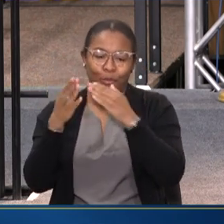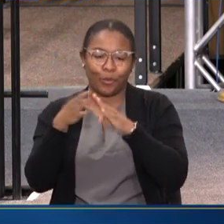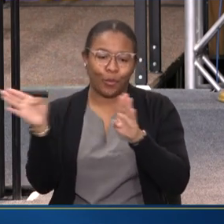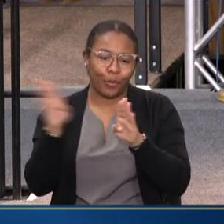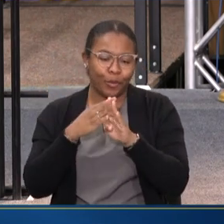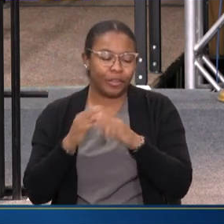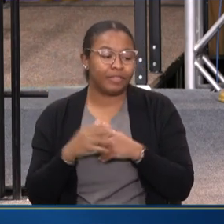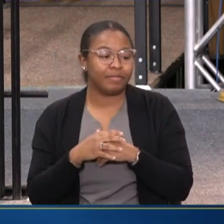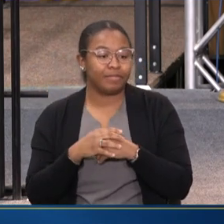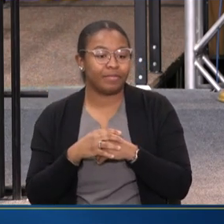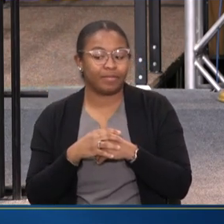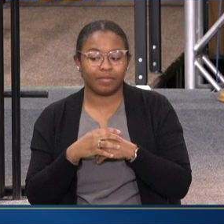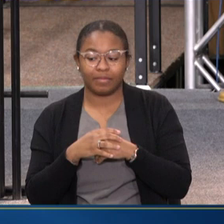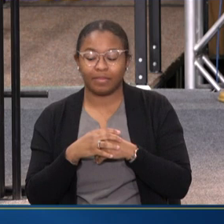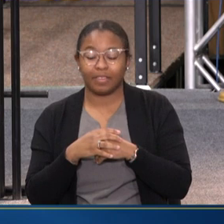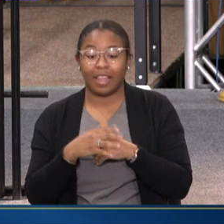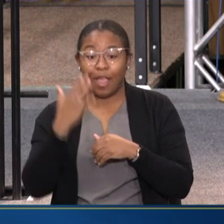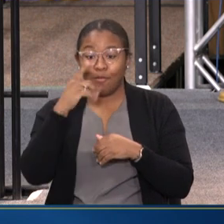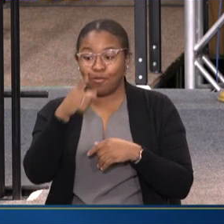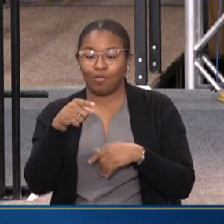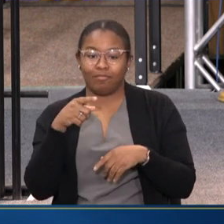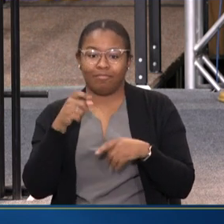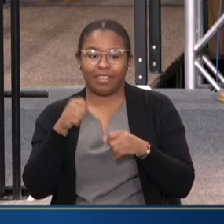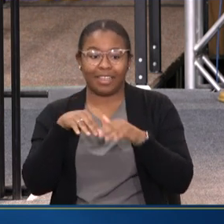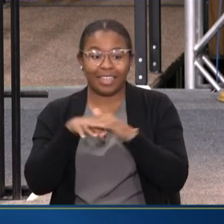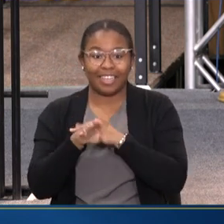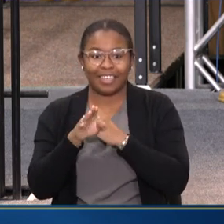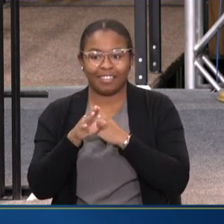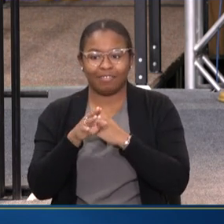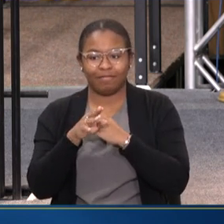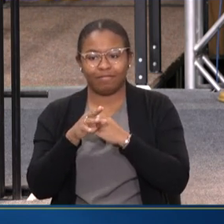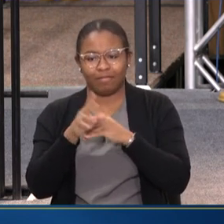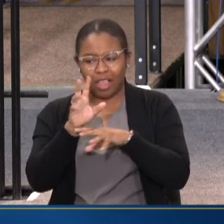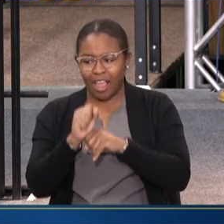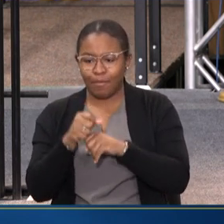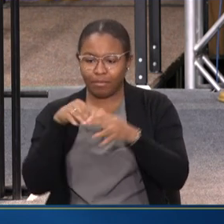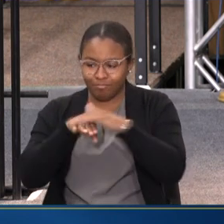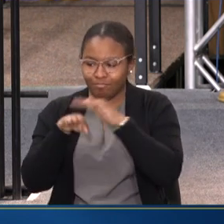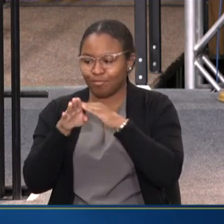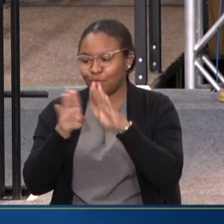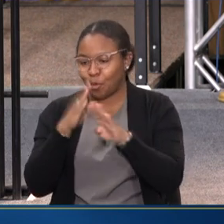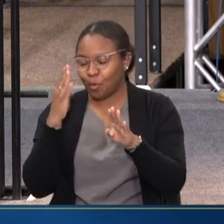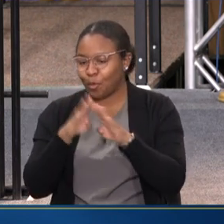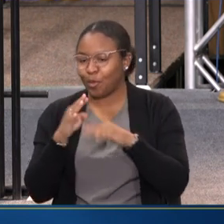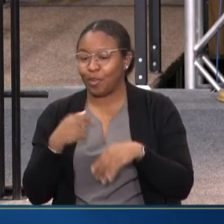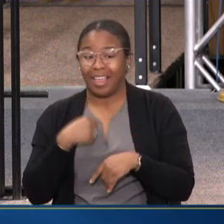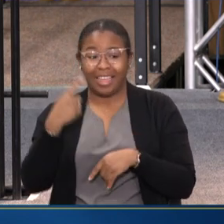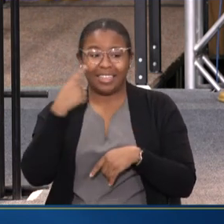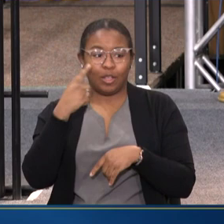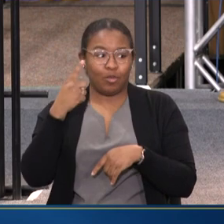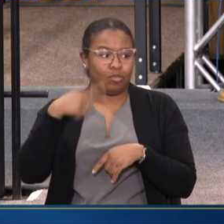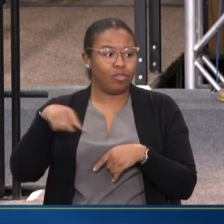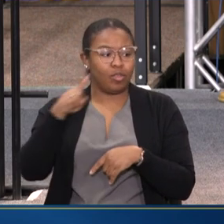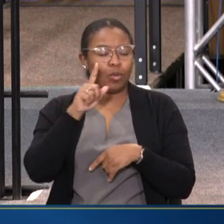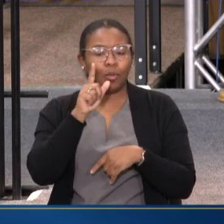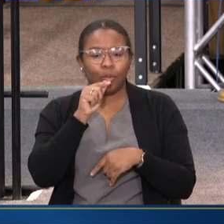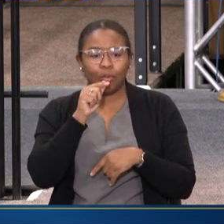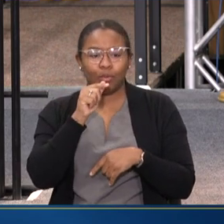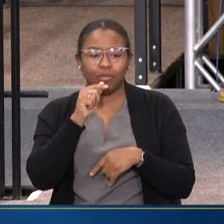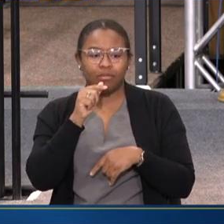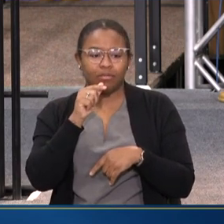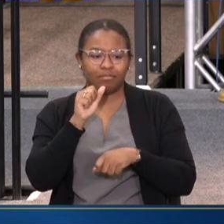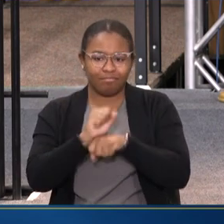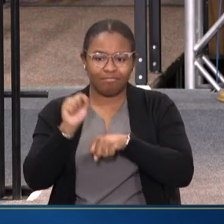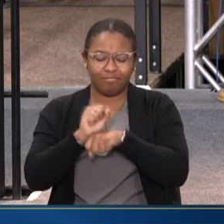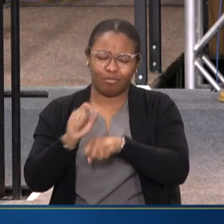way, I hope you get into the habit of making it through the door, because I think I FOR THOSE WHO HAVE WORKED FOR